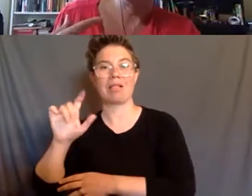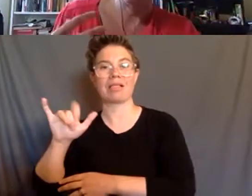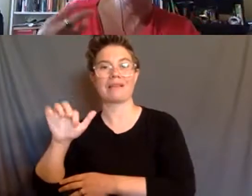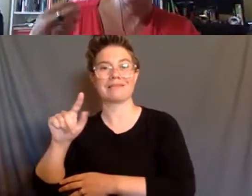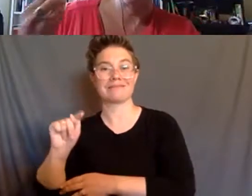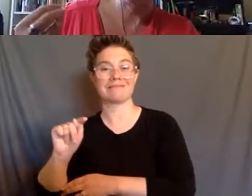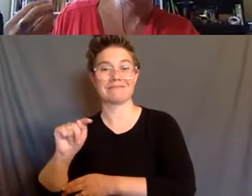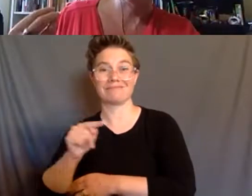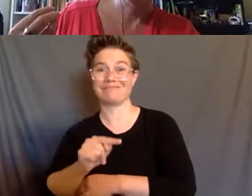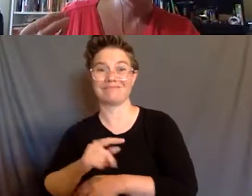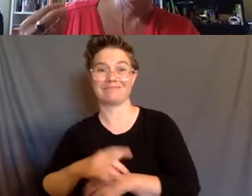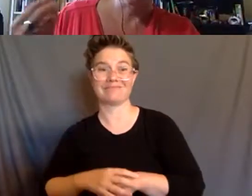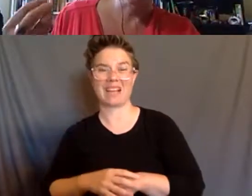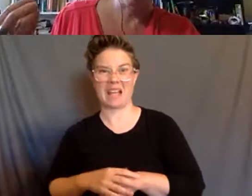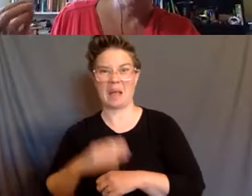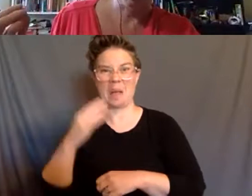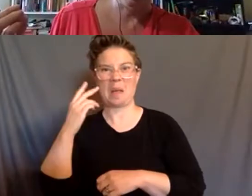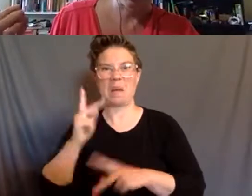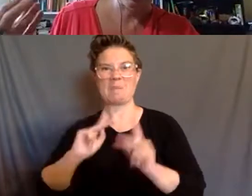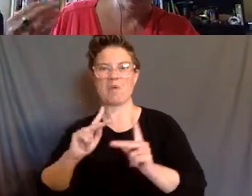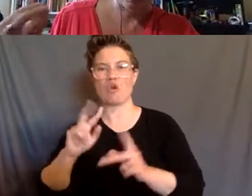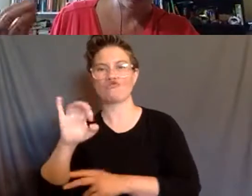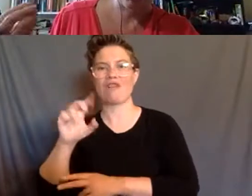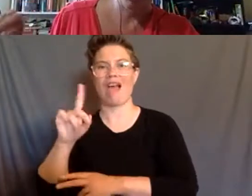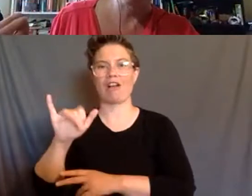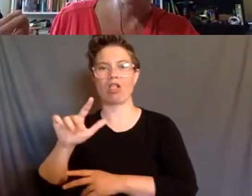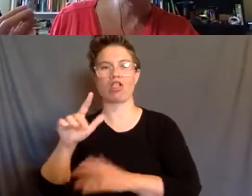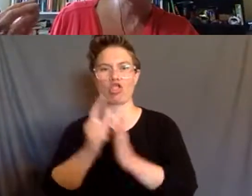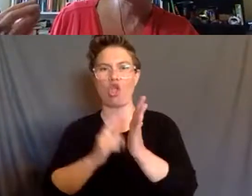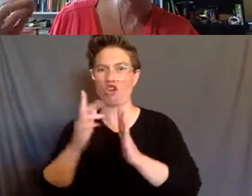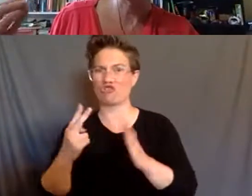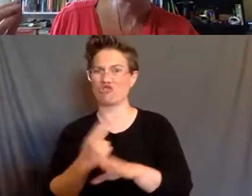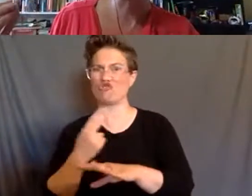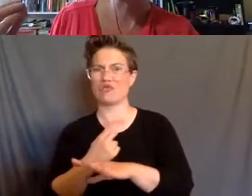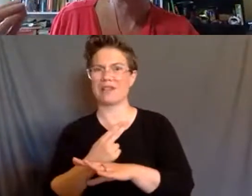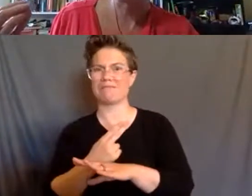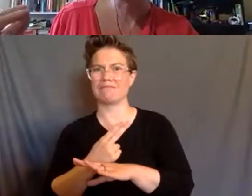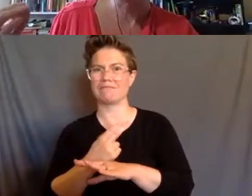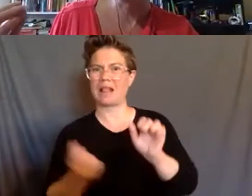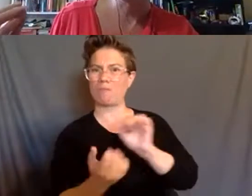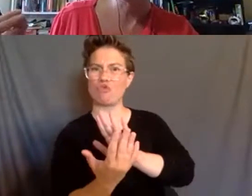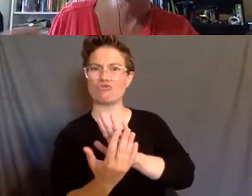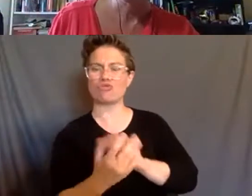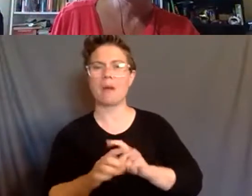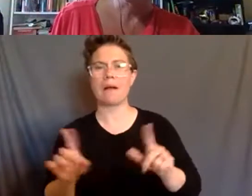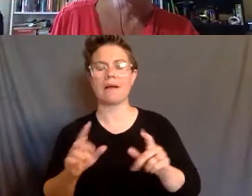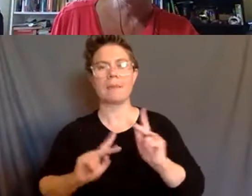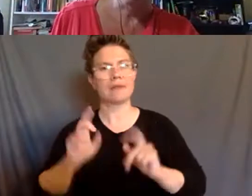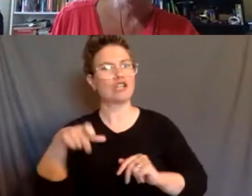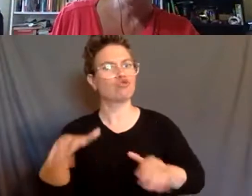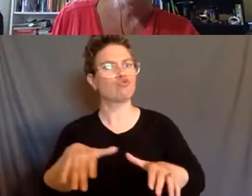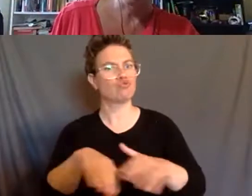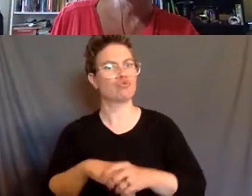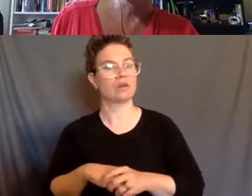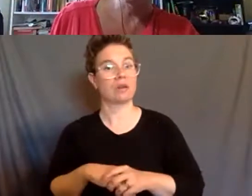really kind of radical lawyers who are using this tactic are aware of this, but it's one of those things that you kind of have to do in order to